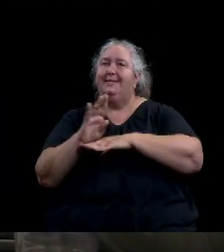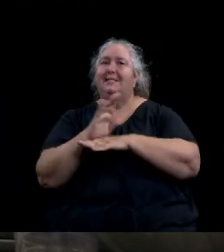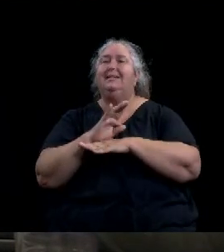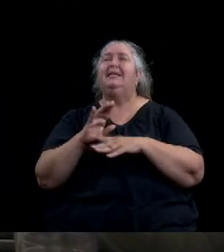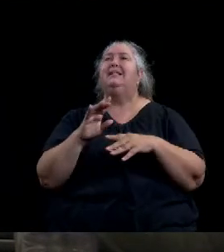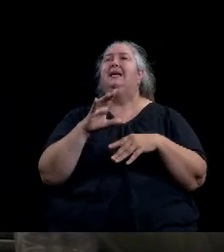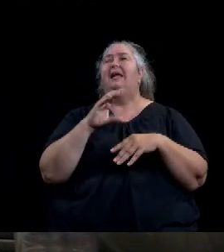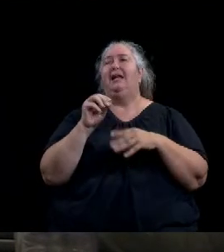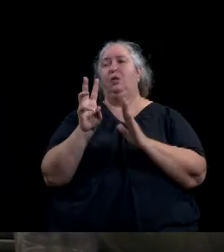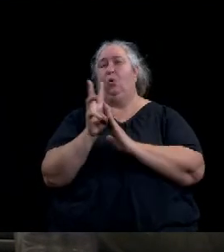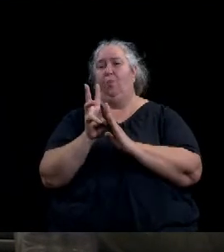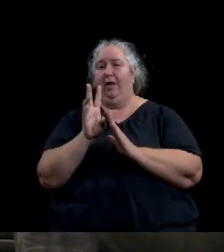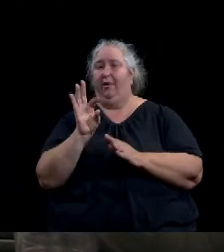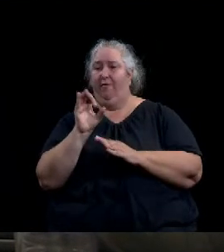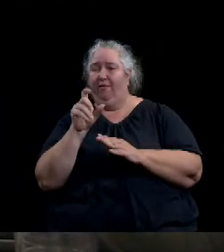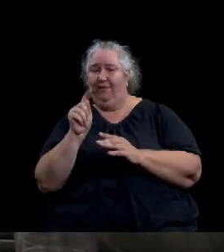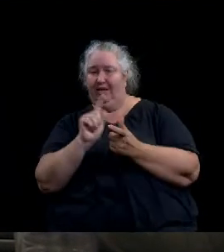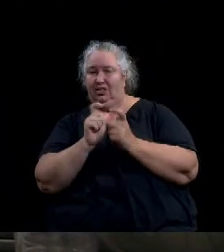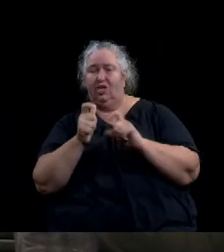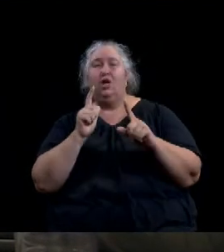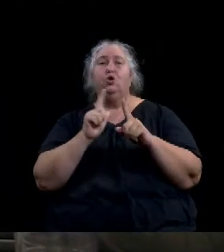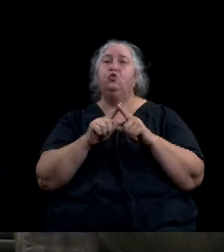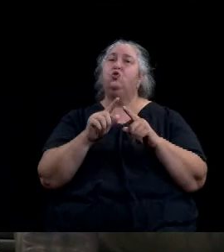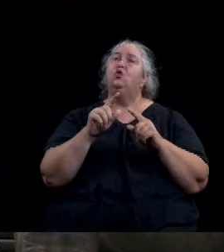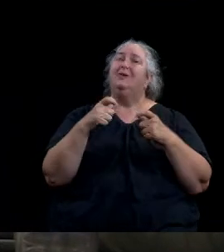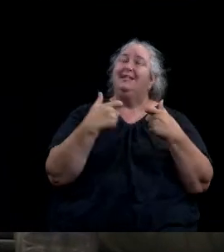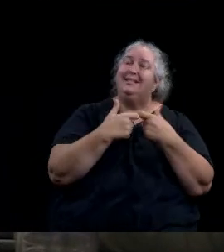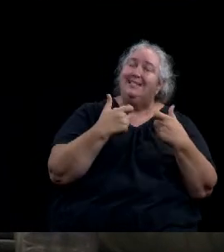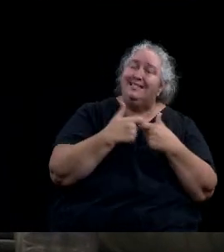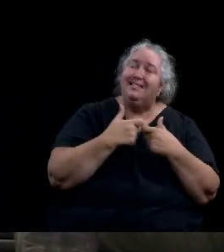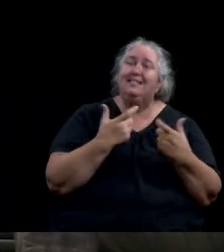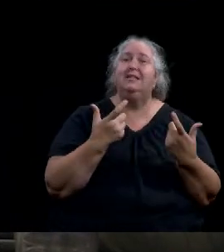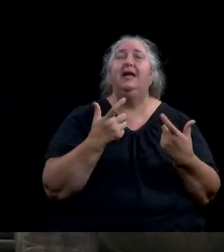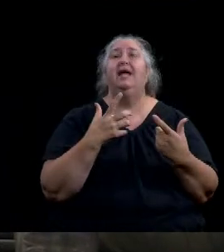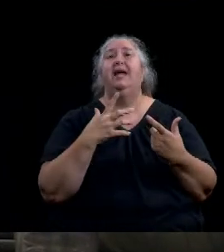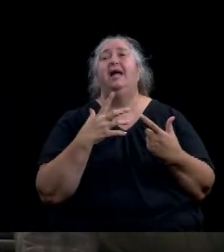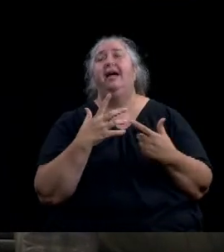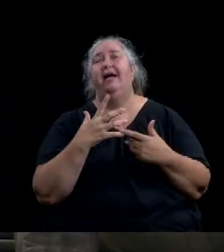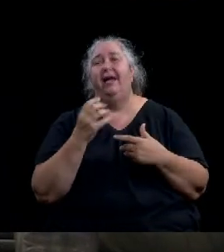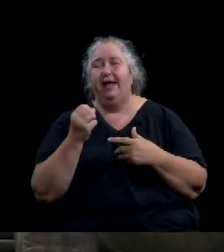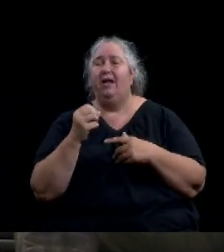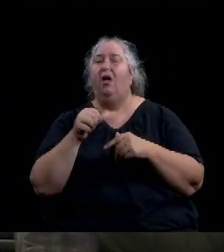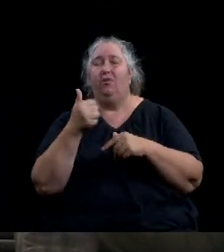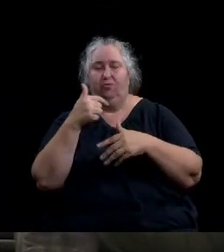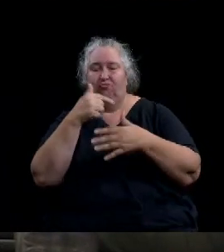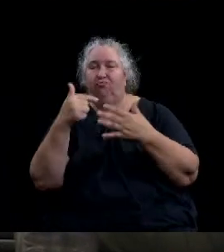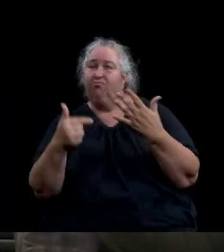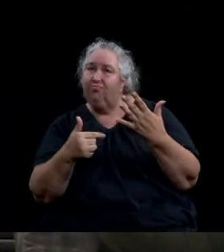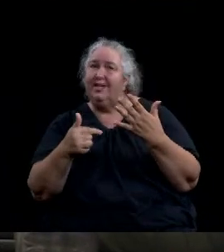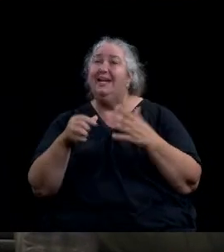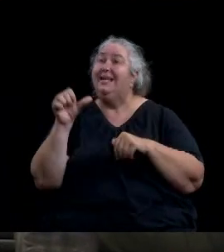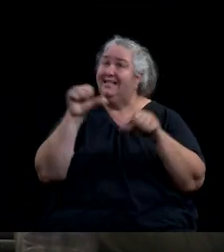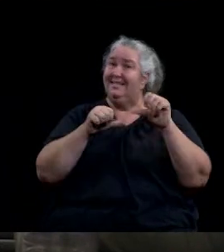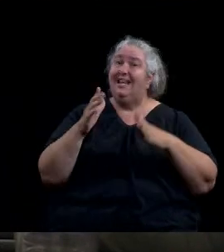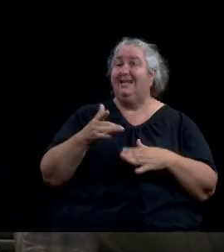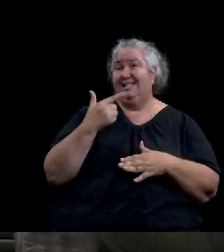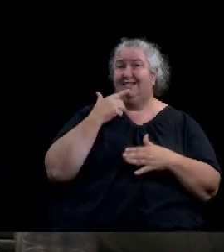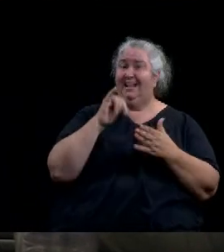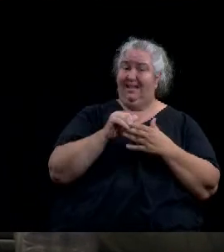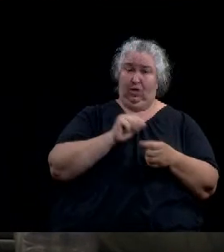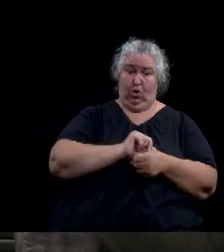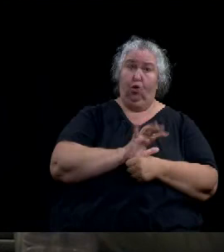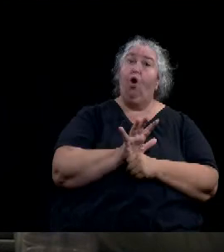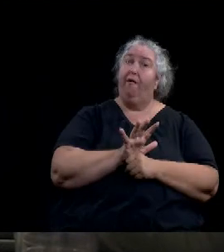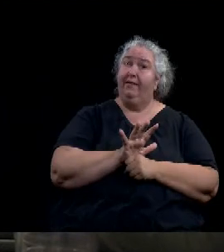incentives for citizen rooftop solar and EV adoption. Scientists are saying that the COVID-19 is the pop quiz and the climate crisis is the final